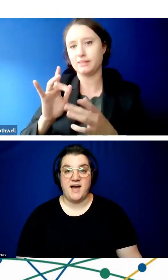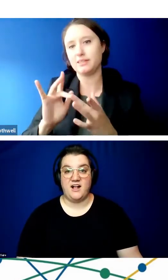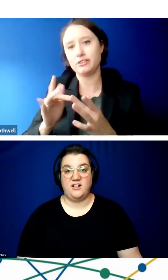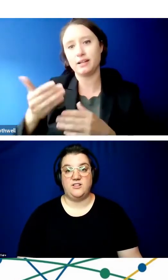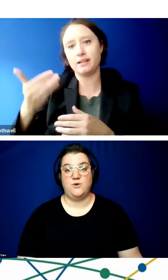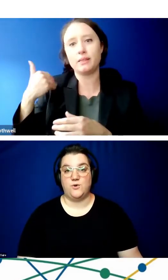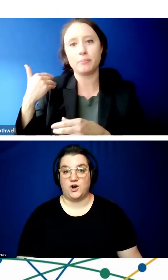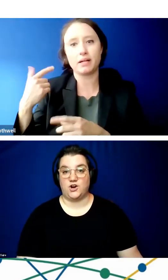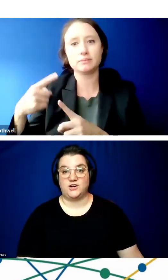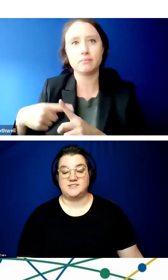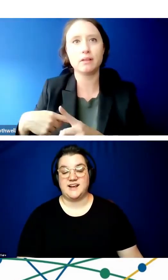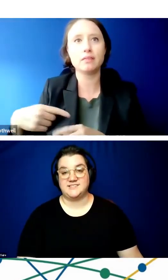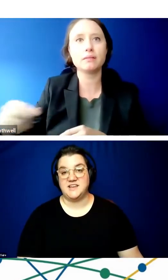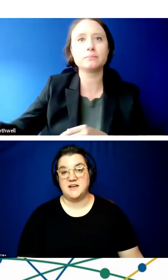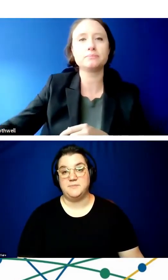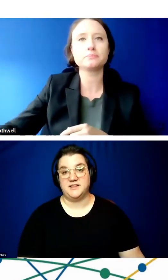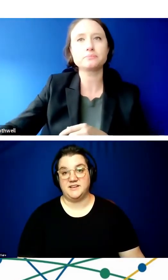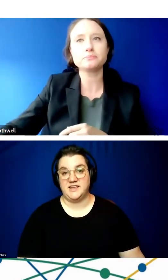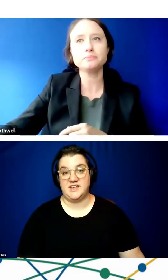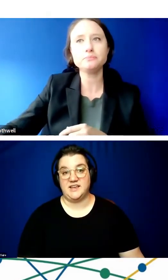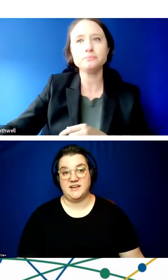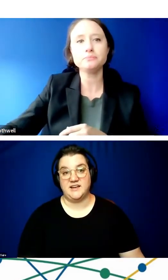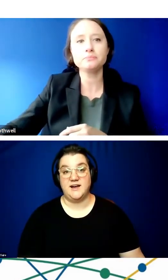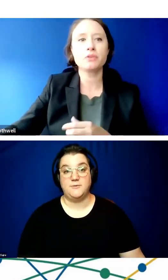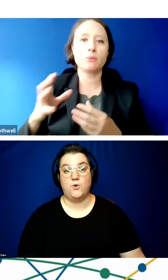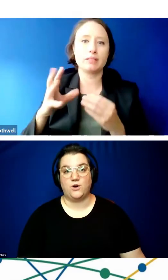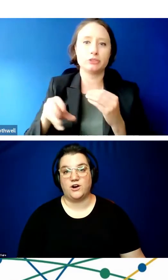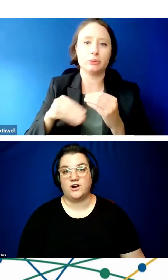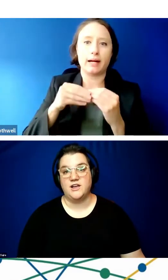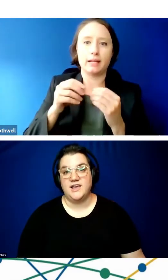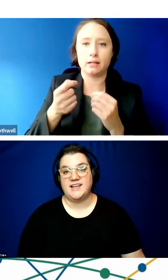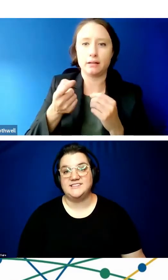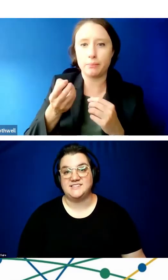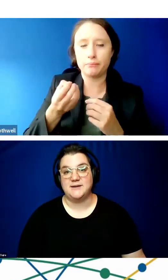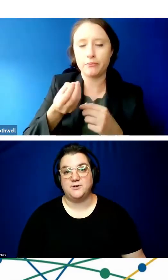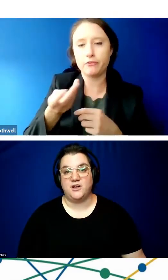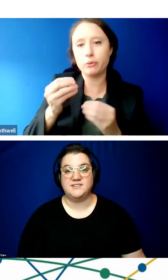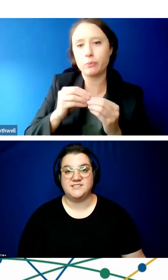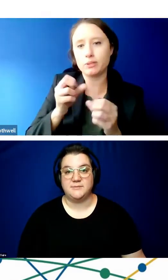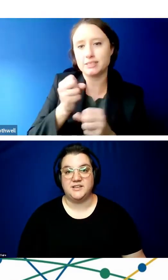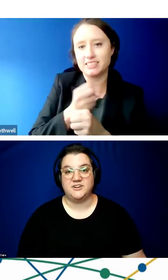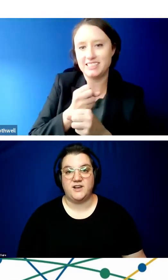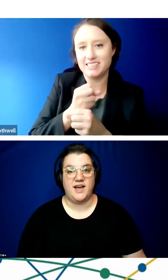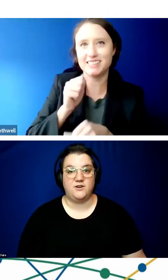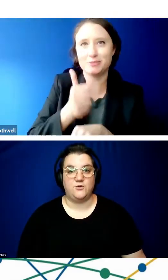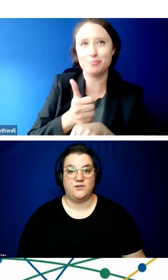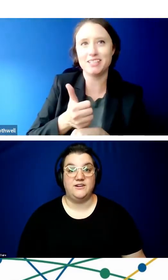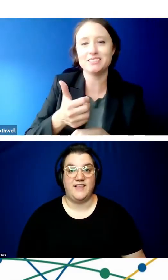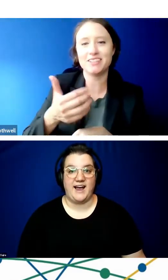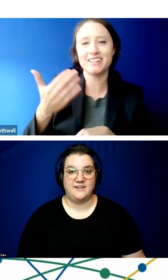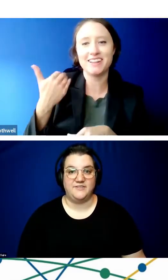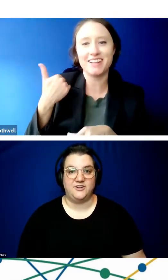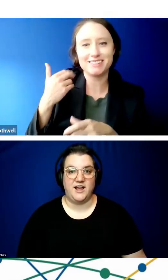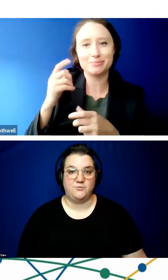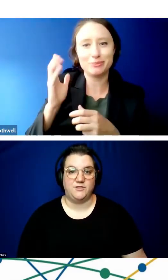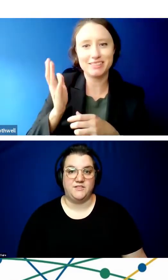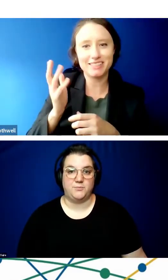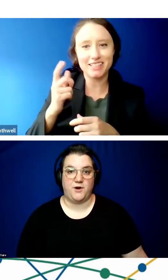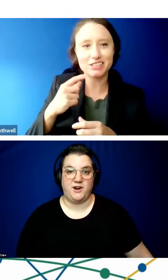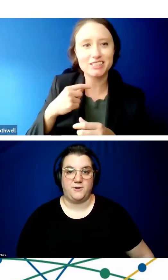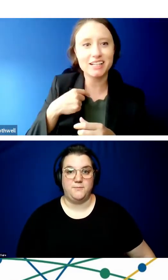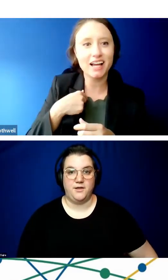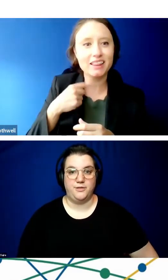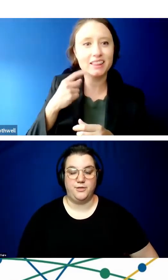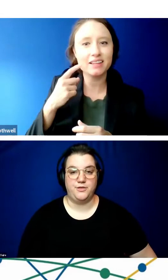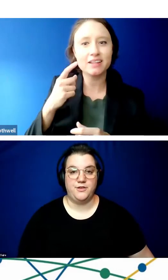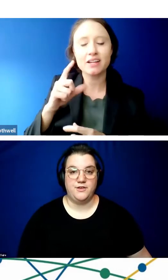of email or texting ability or unstable internet or lack of internet internet within